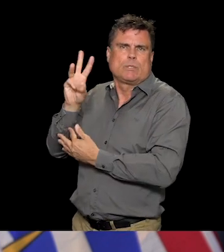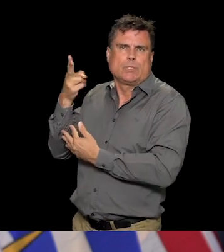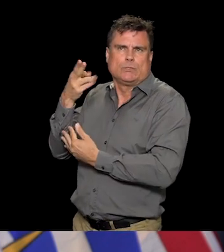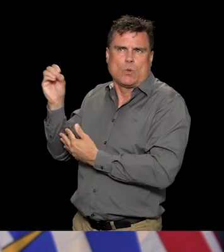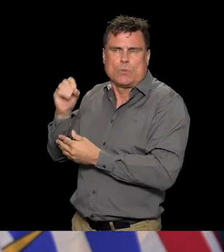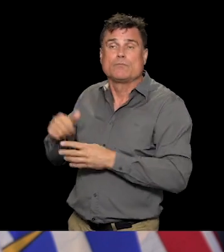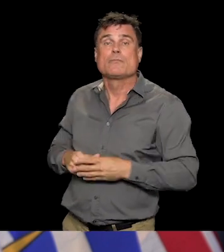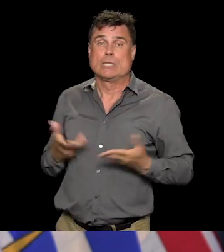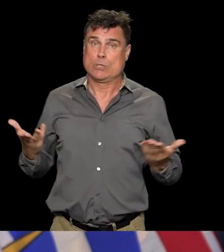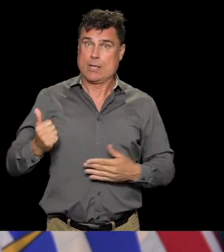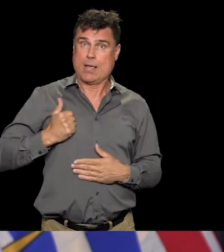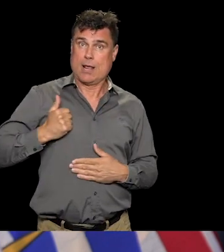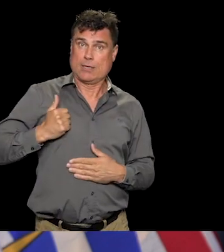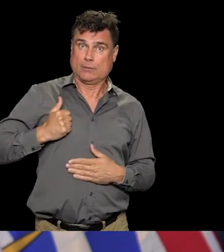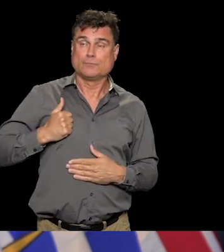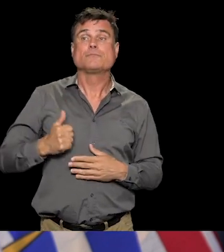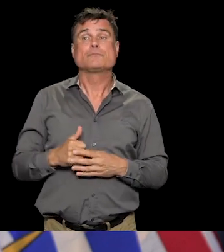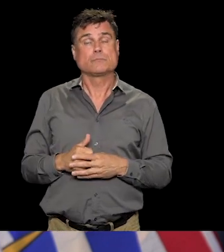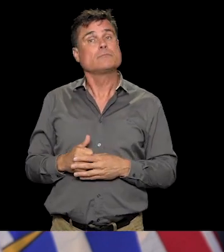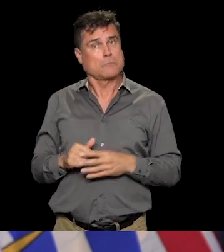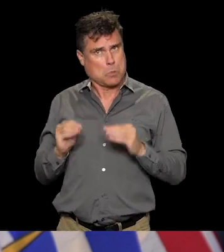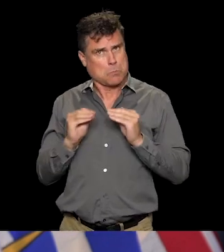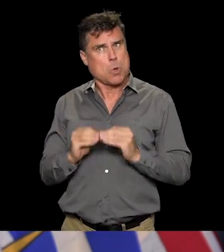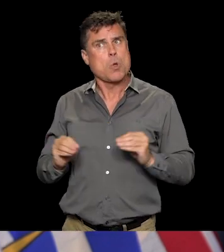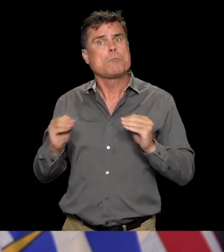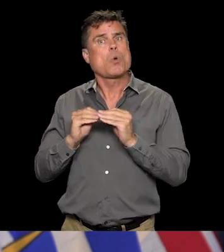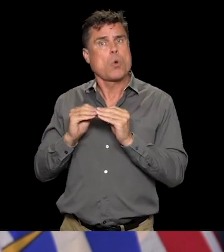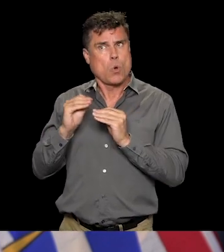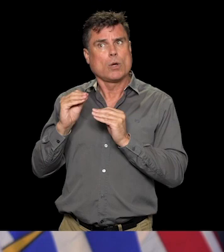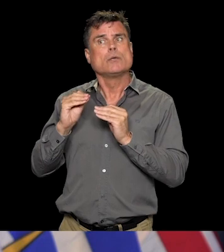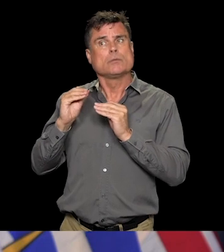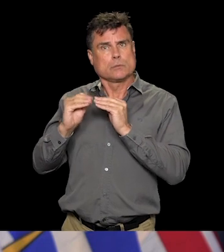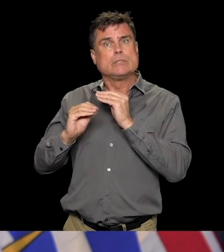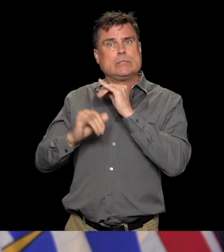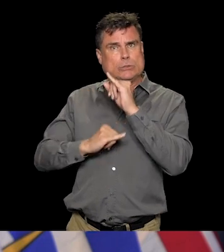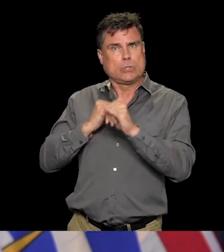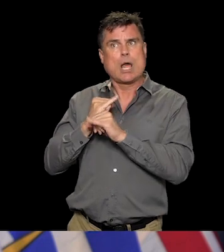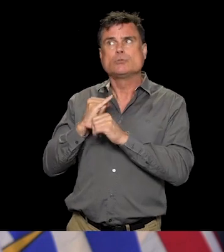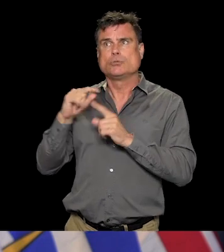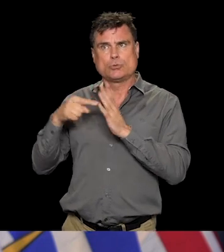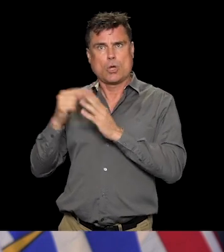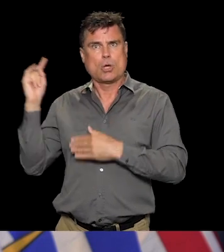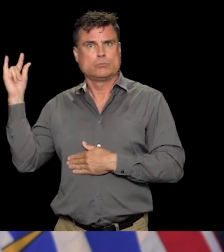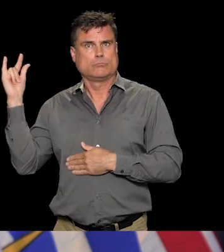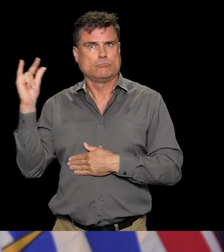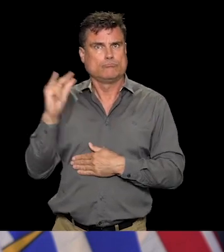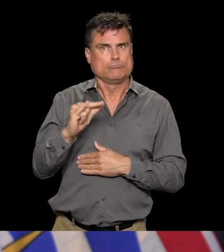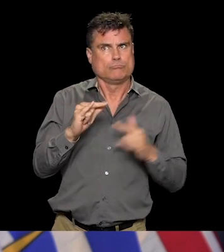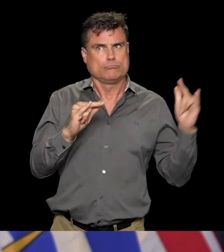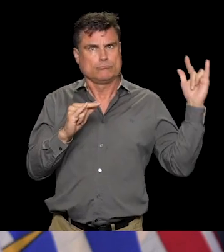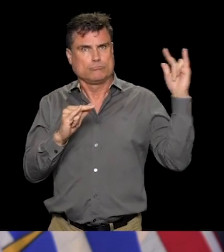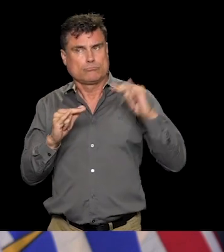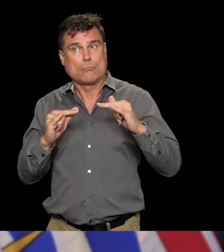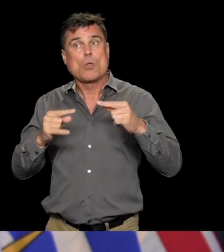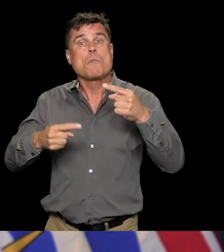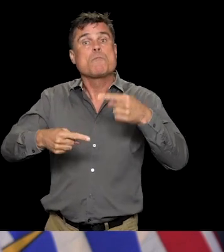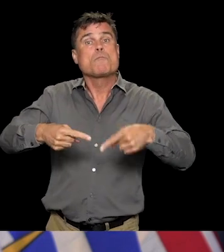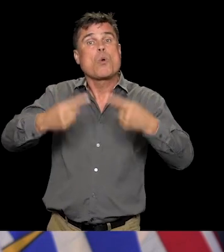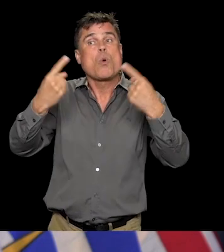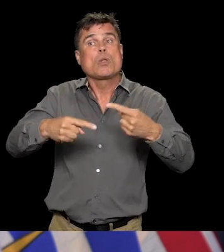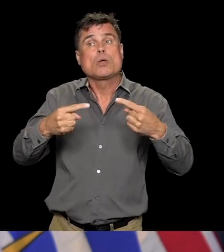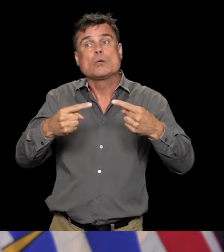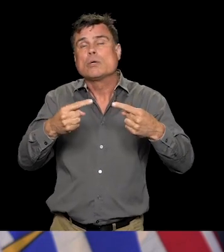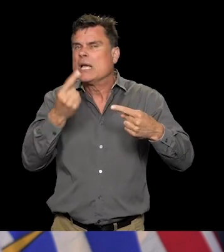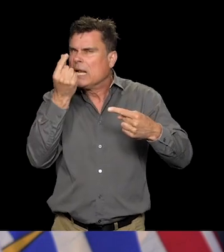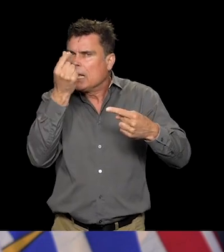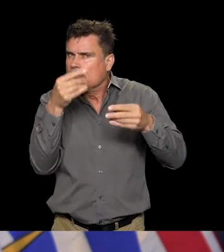and U.S. border restrictions are going to be eased to allow for families who have been separated for these last few months to